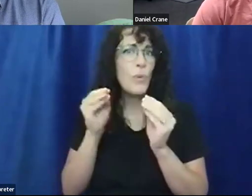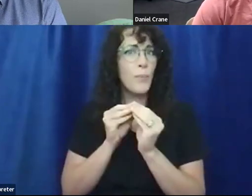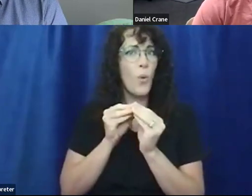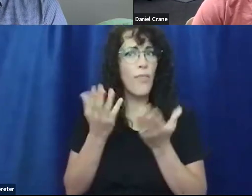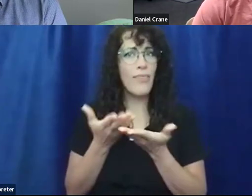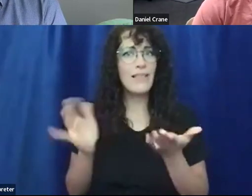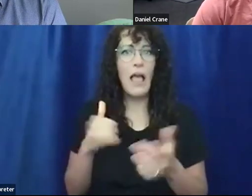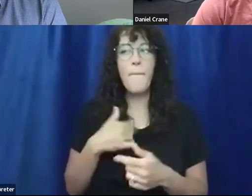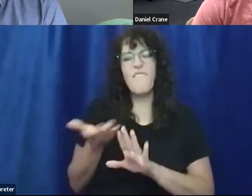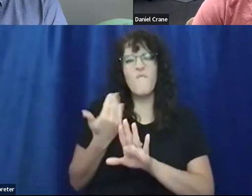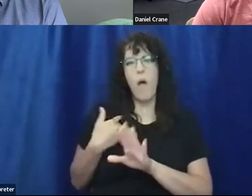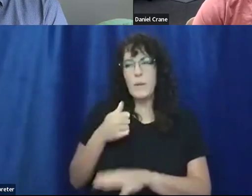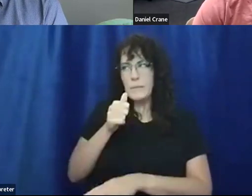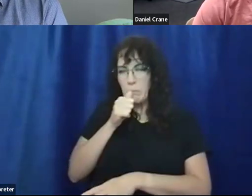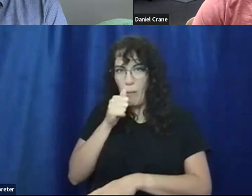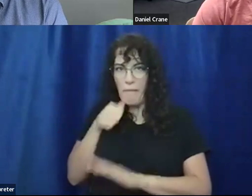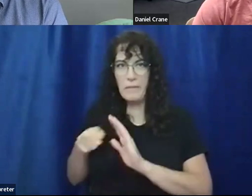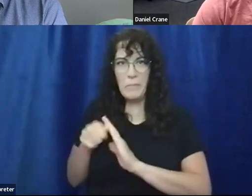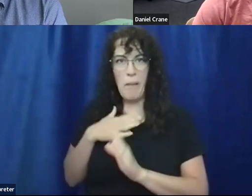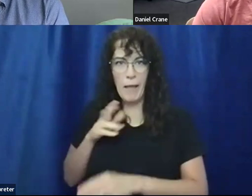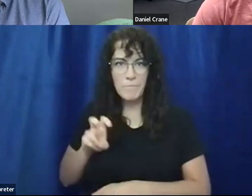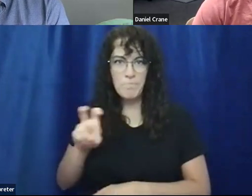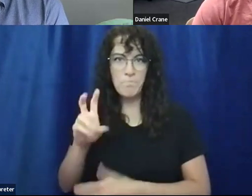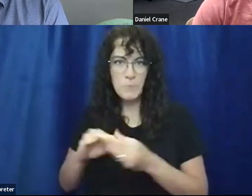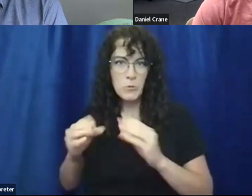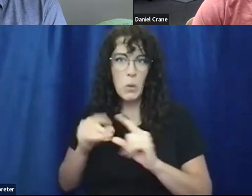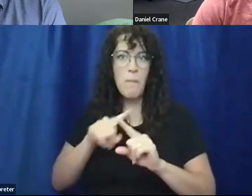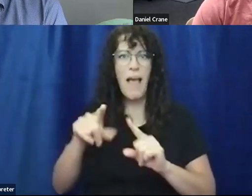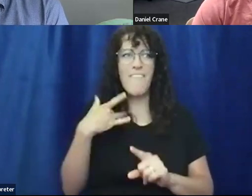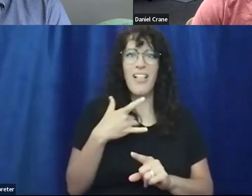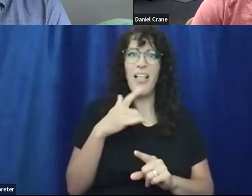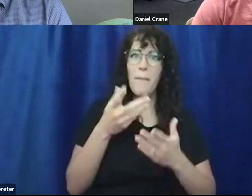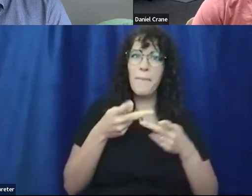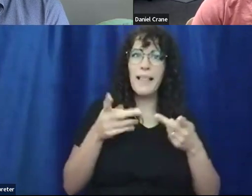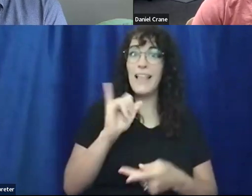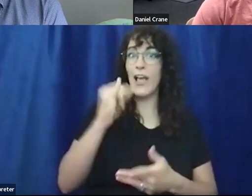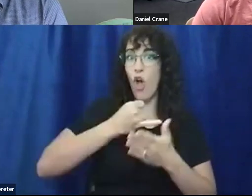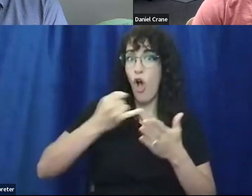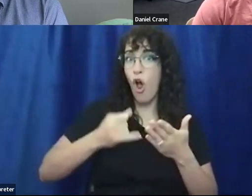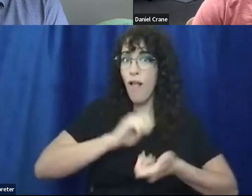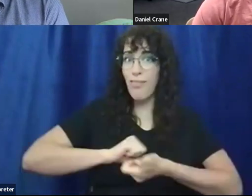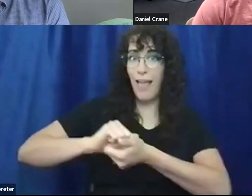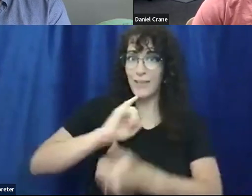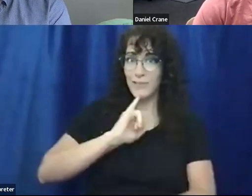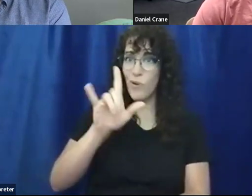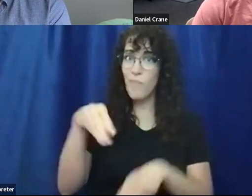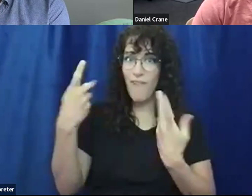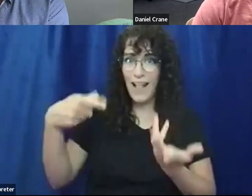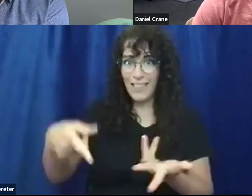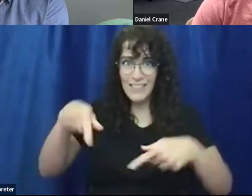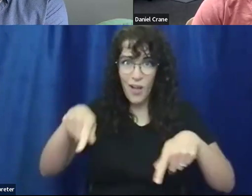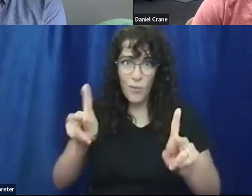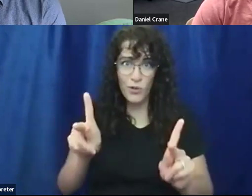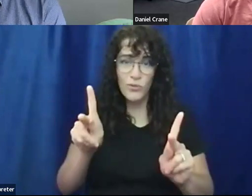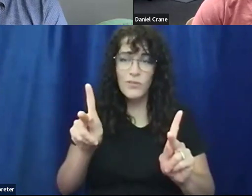whole journey. Um, but I feel, you know, places like Art Alliance, Illinois, just providing this platform and having people from